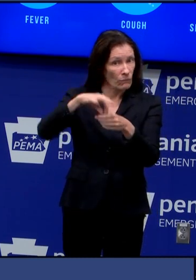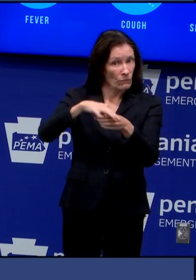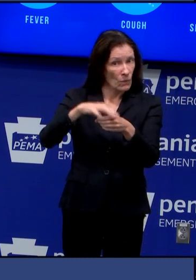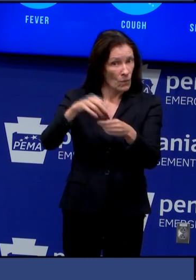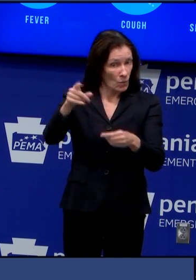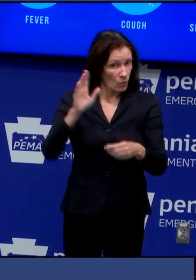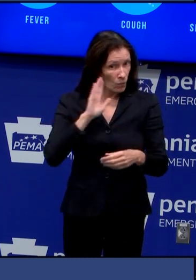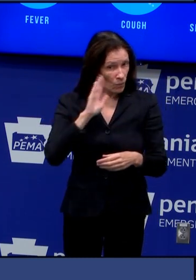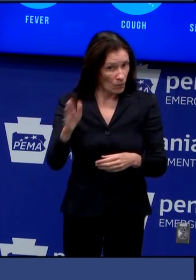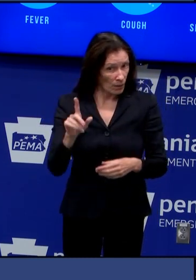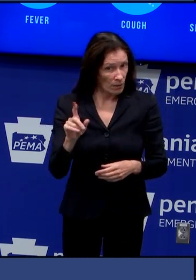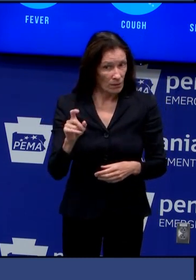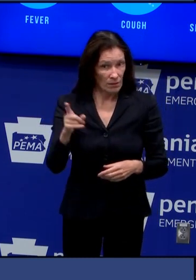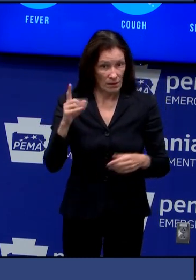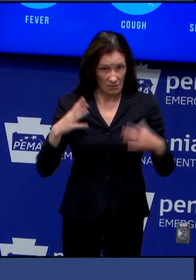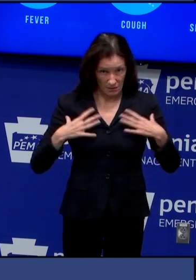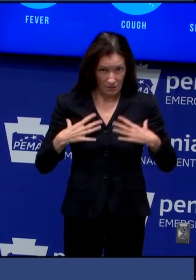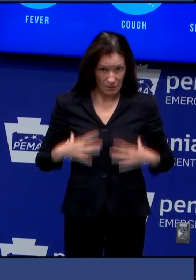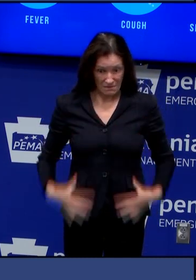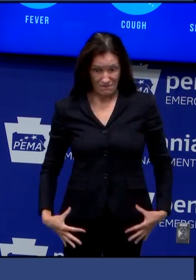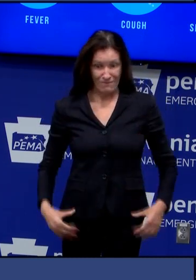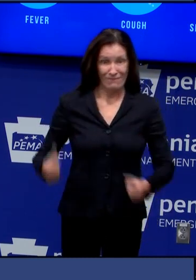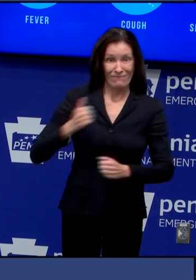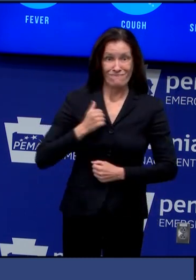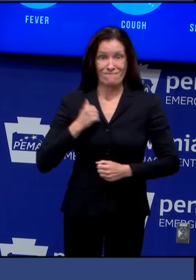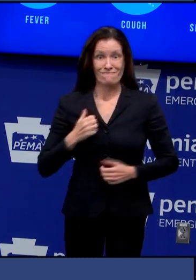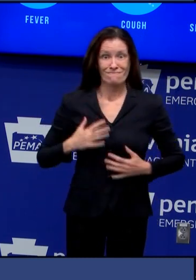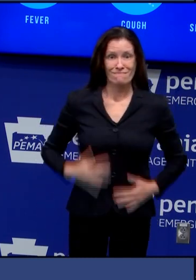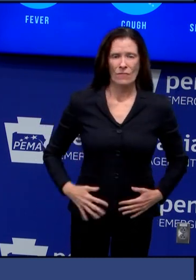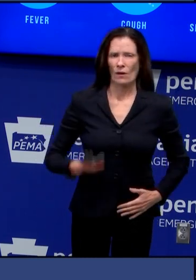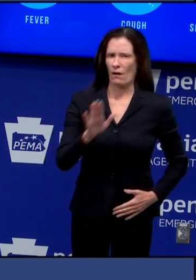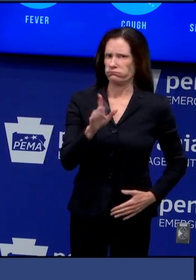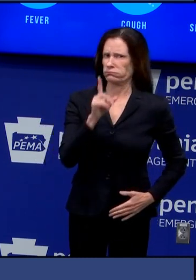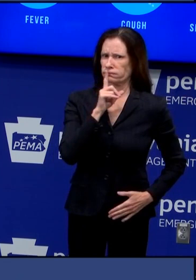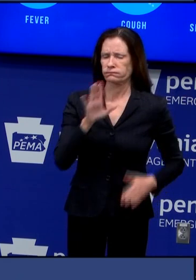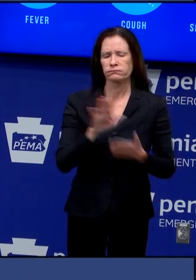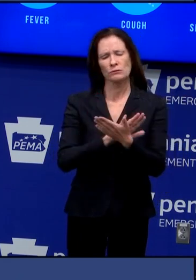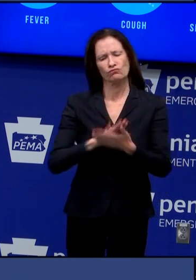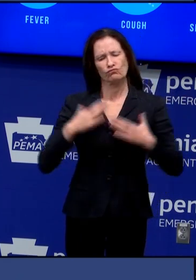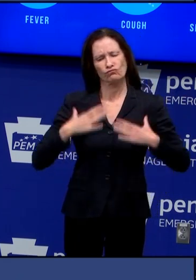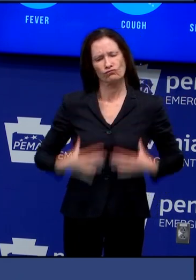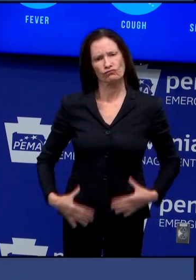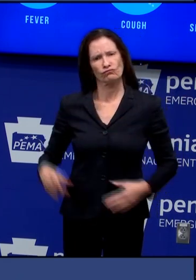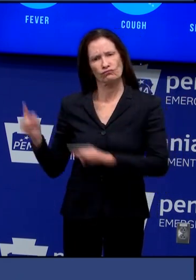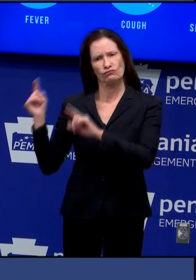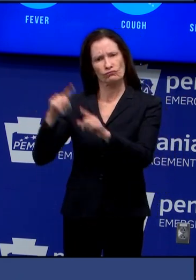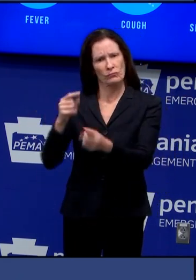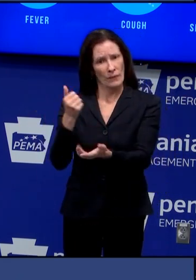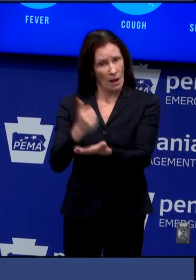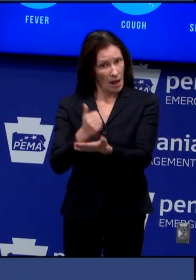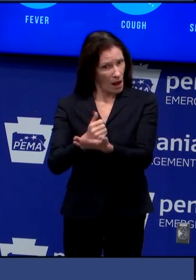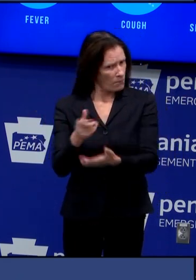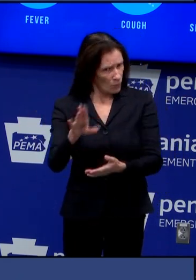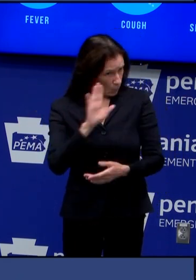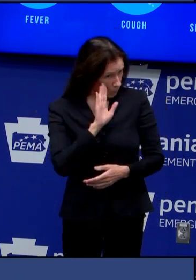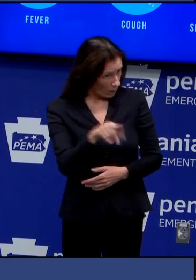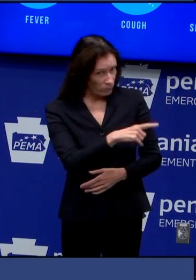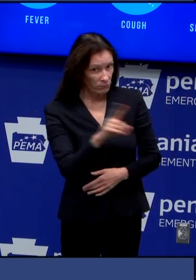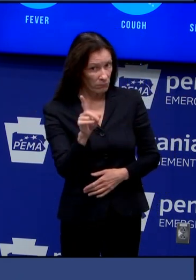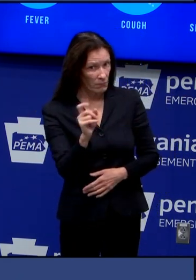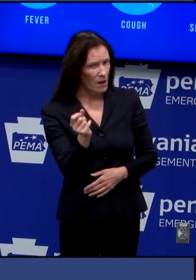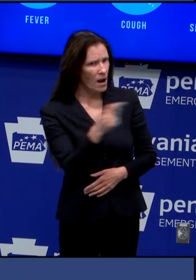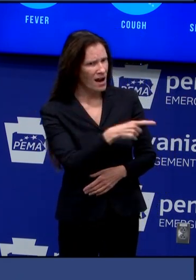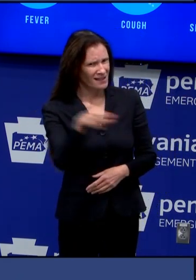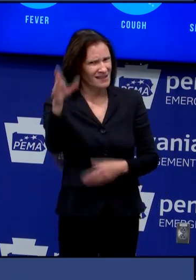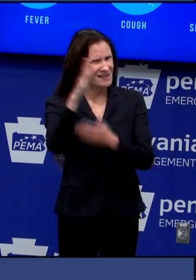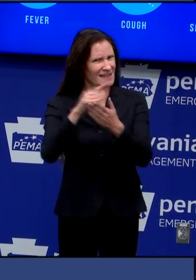plain clothes to what extent have counties thus far signaled they want to avail themselves of this option and how many guardsmen are available to